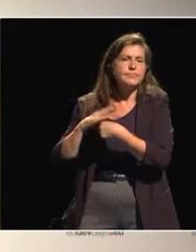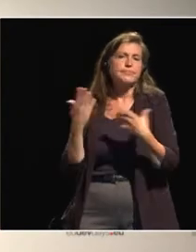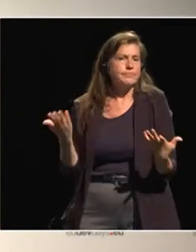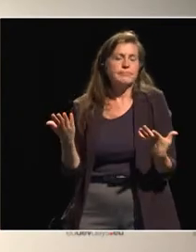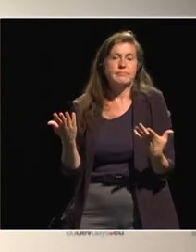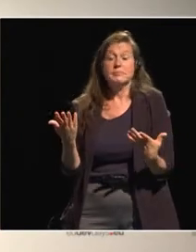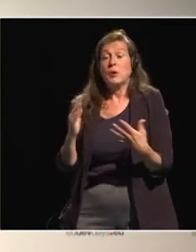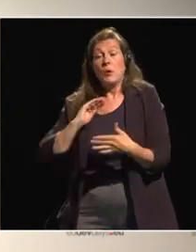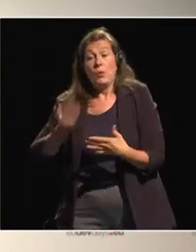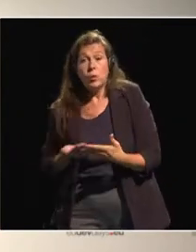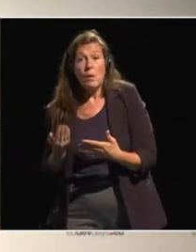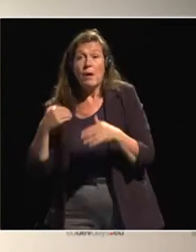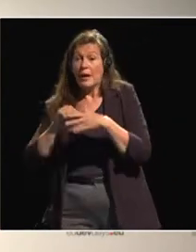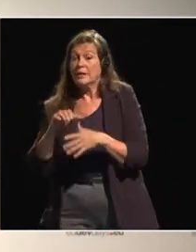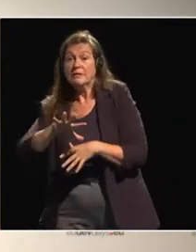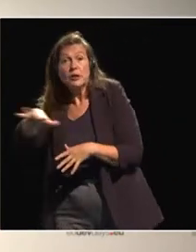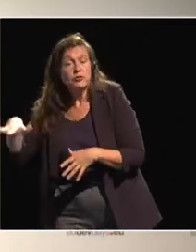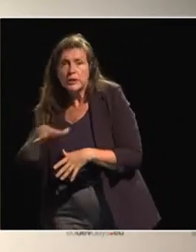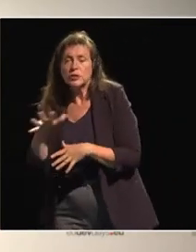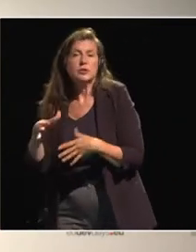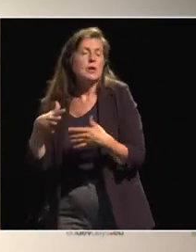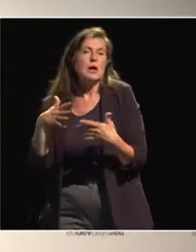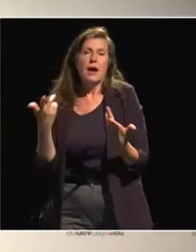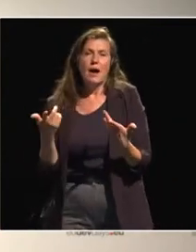because women in certain regions